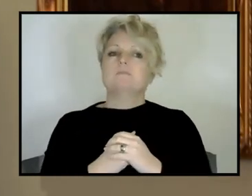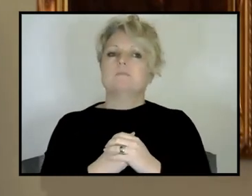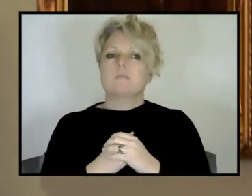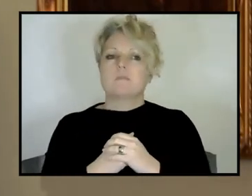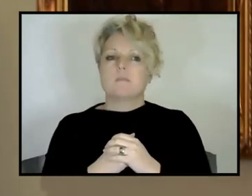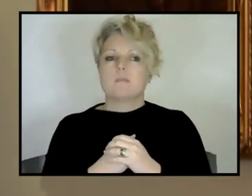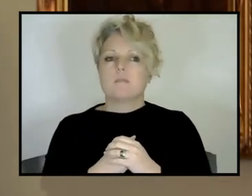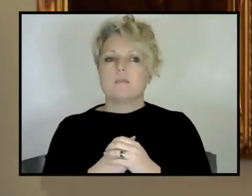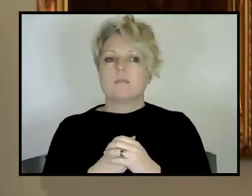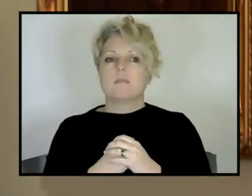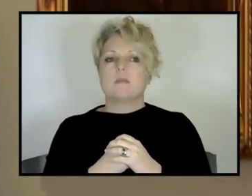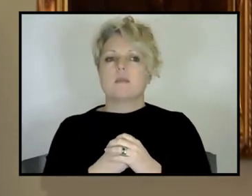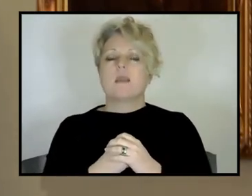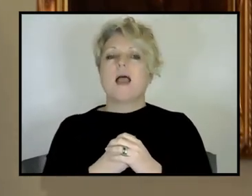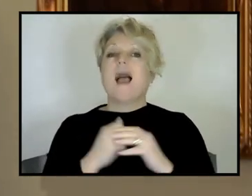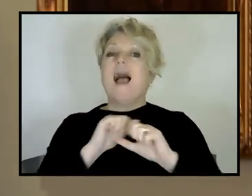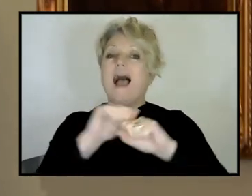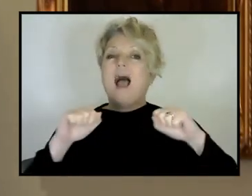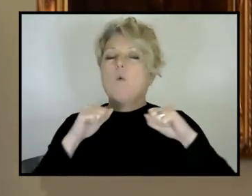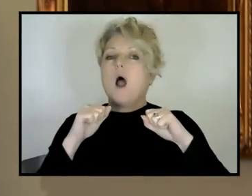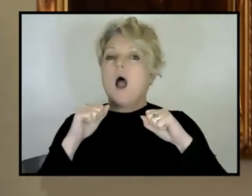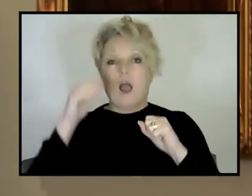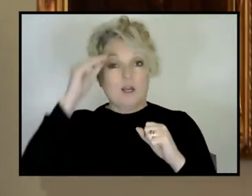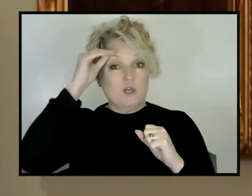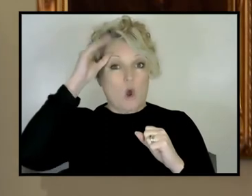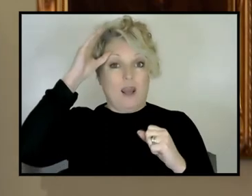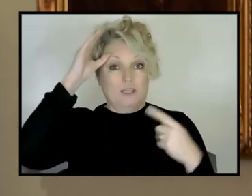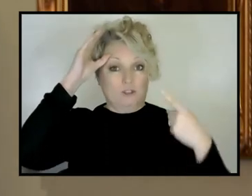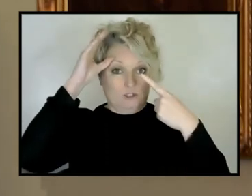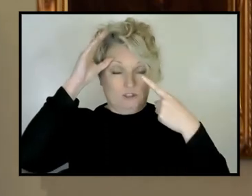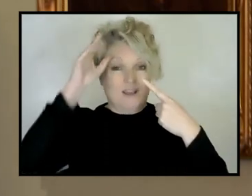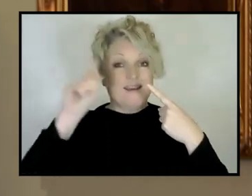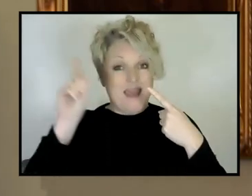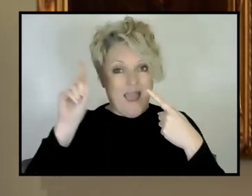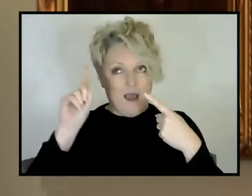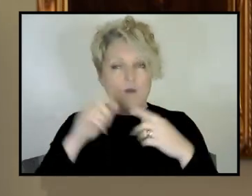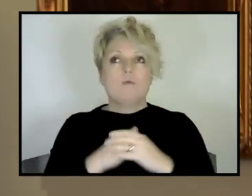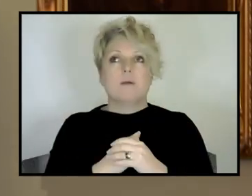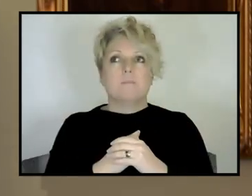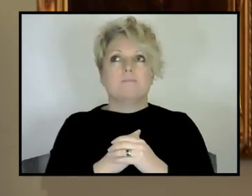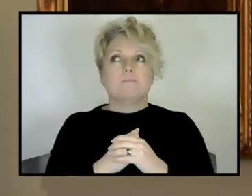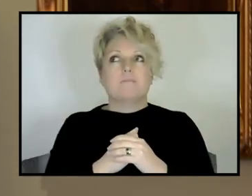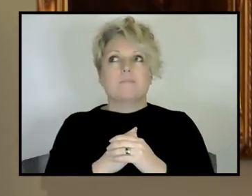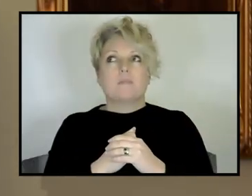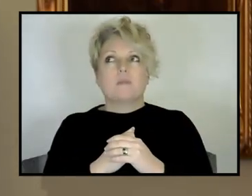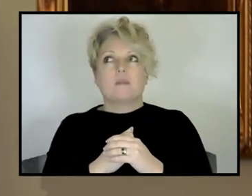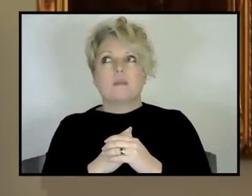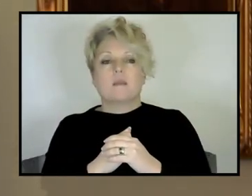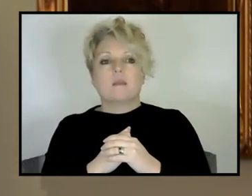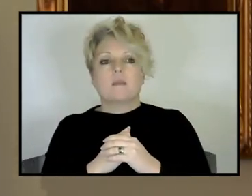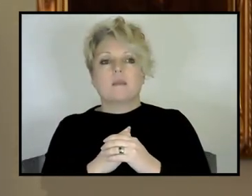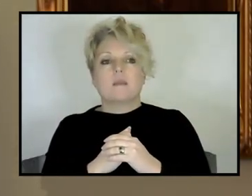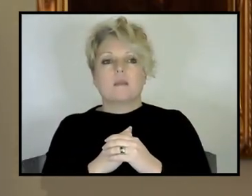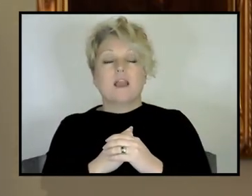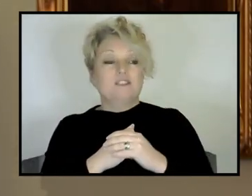how has our knowledge moved on? What are some of the, the things that have flowed from understanding that, uh,